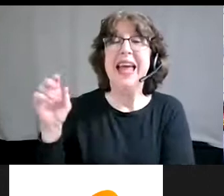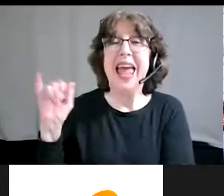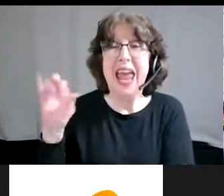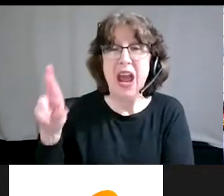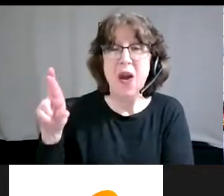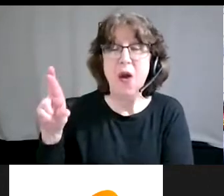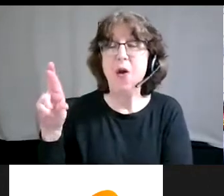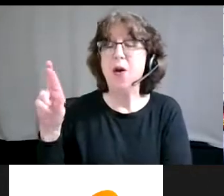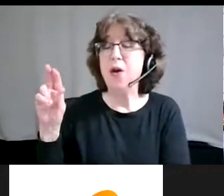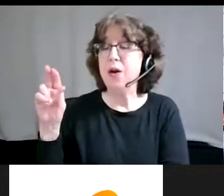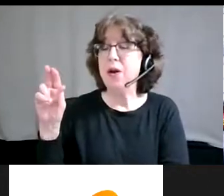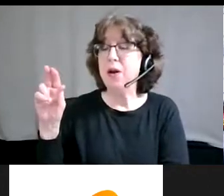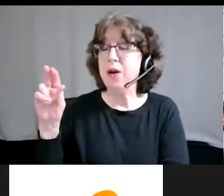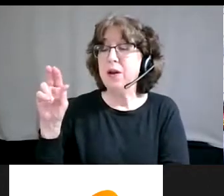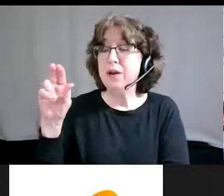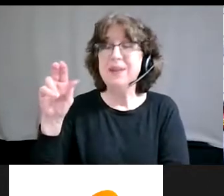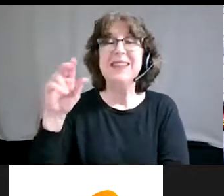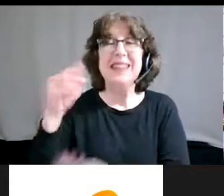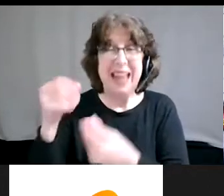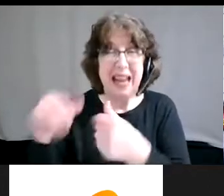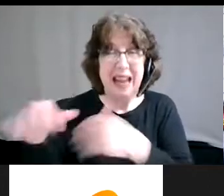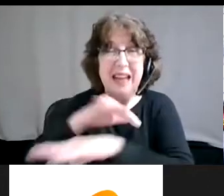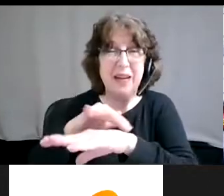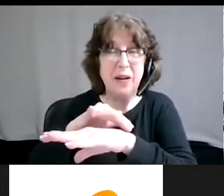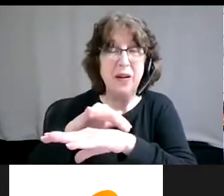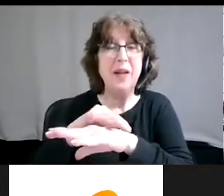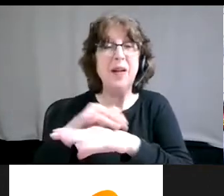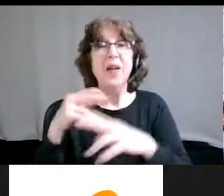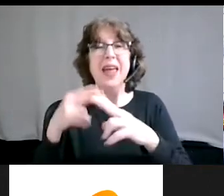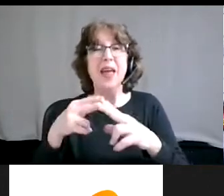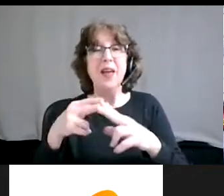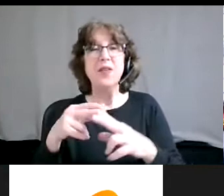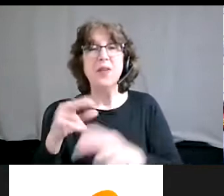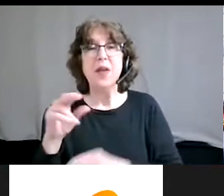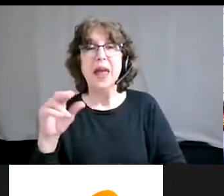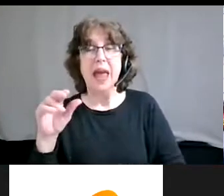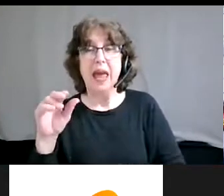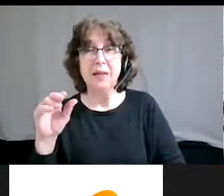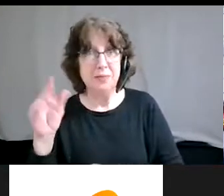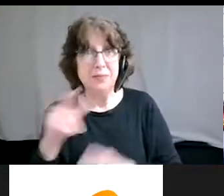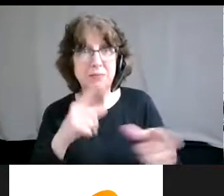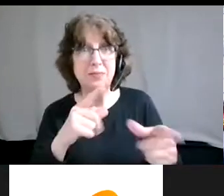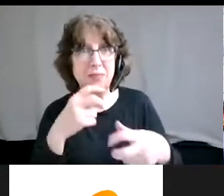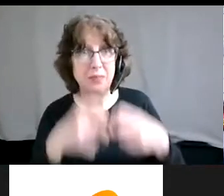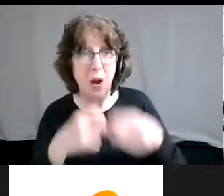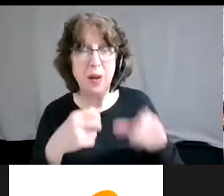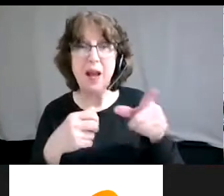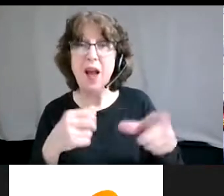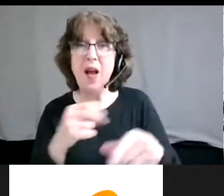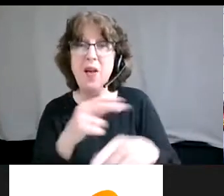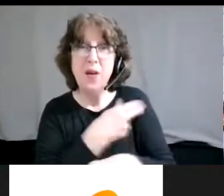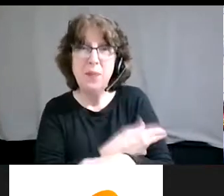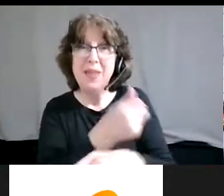Asthma alley was called so because it had a disproportionately number of folks who are hospitalized for